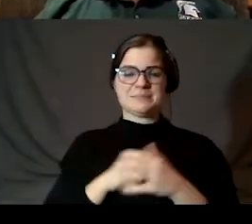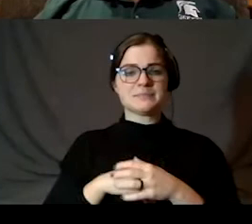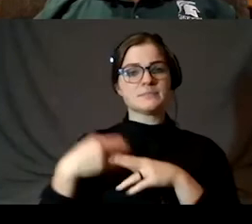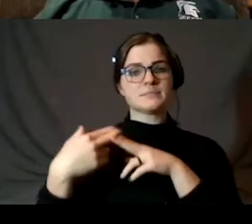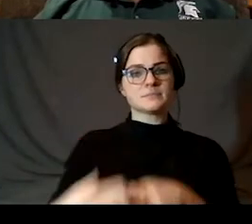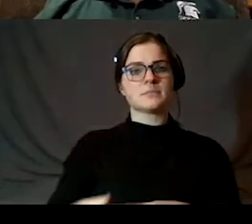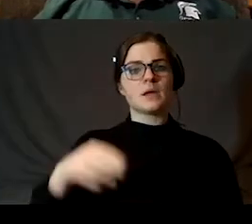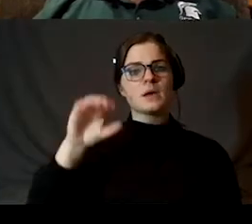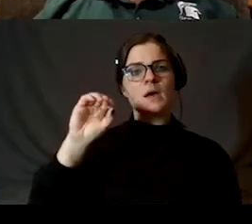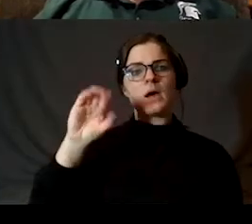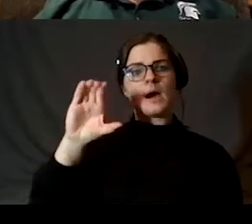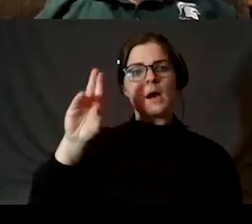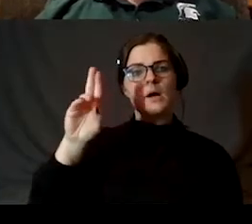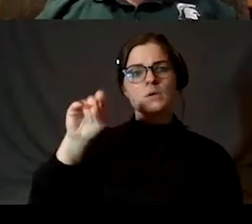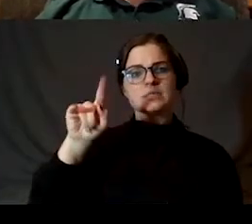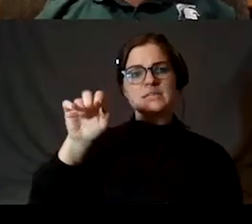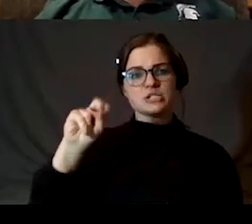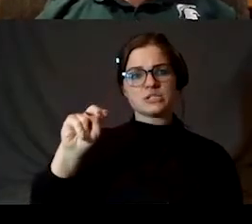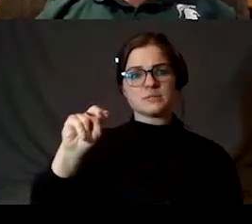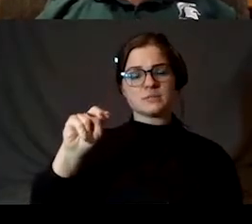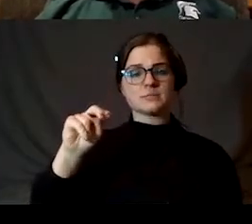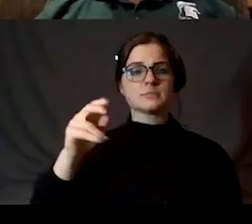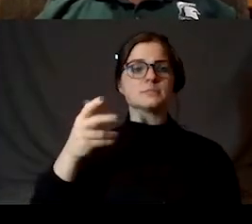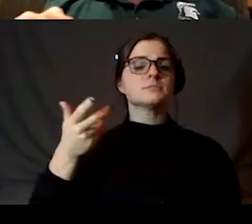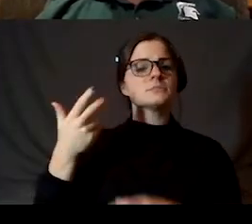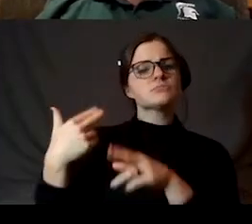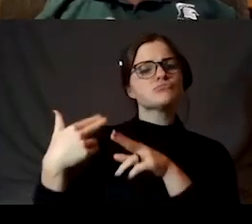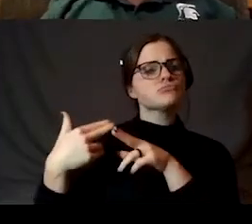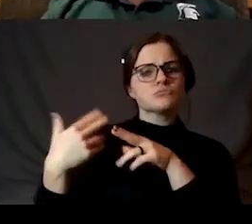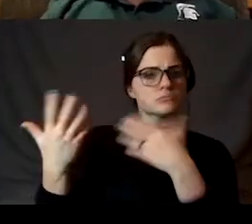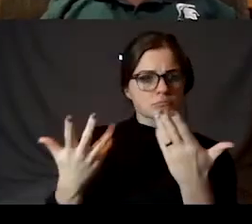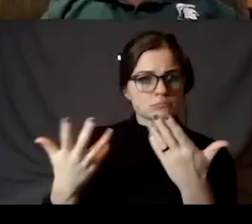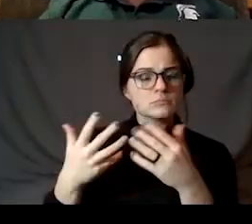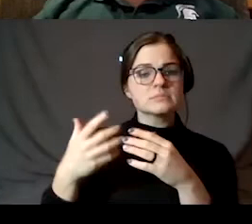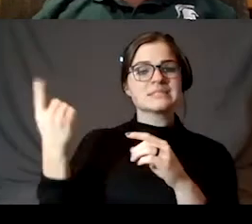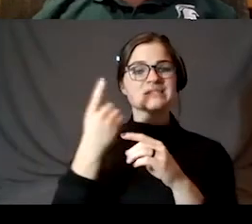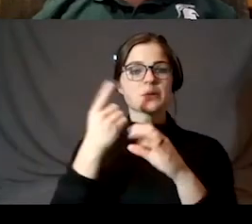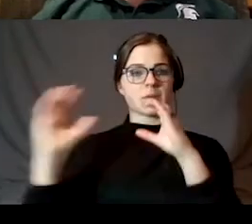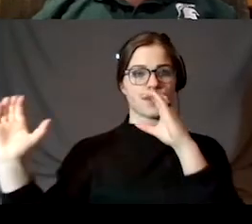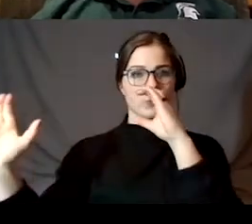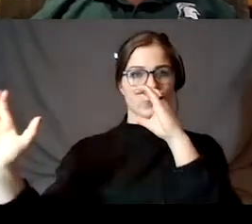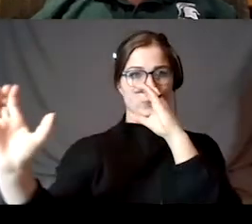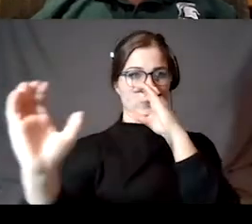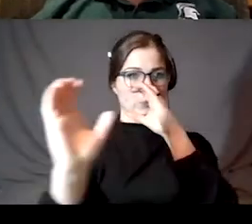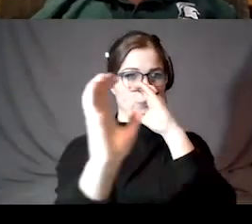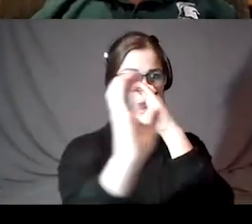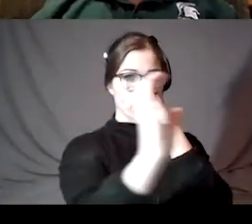occultations or lunar occultations. An occultation is when something passes in front of something else.